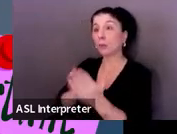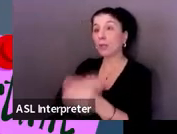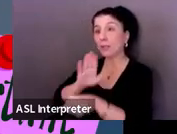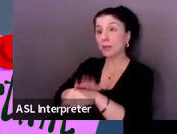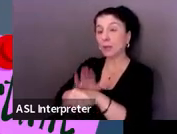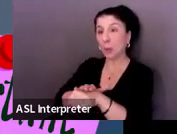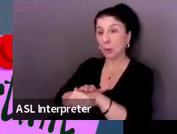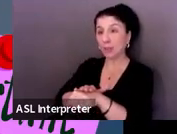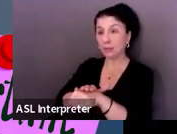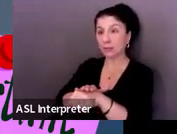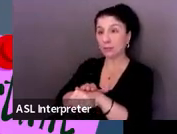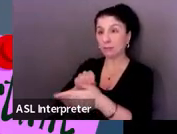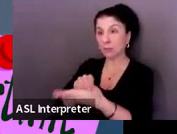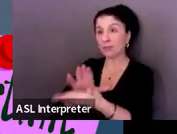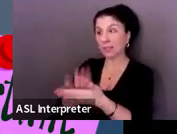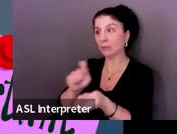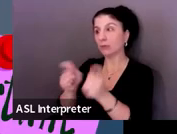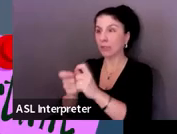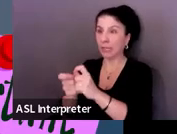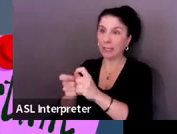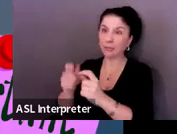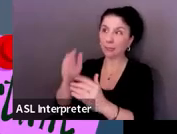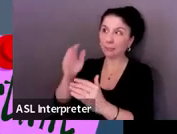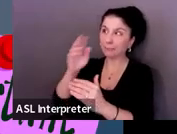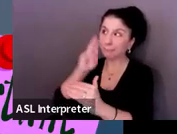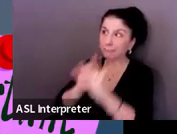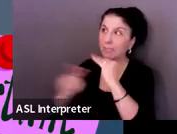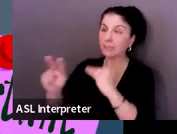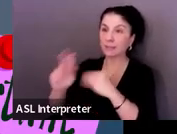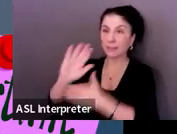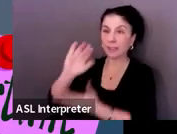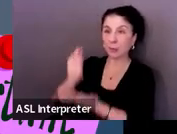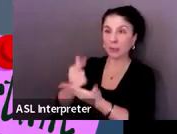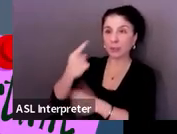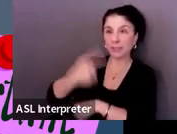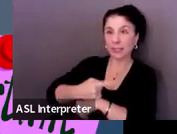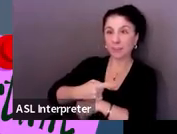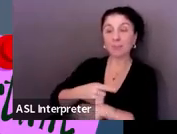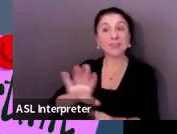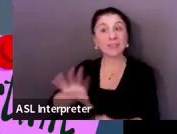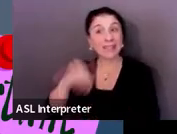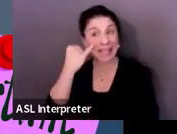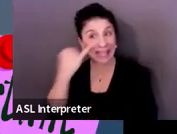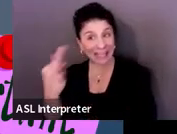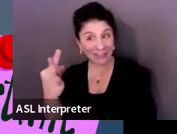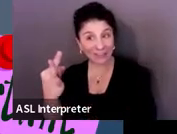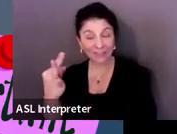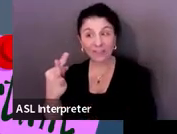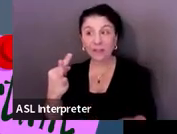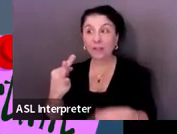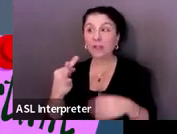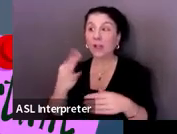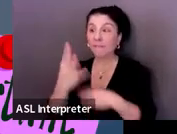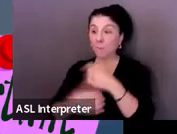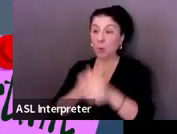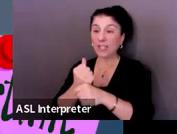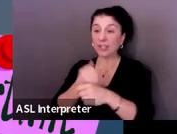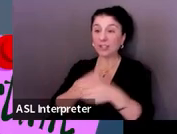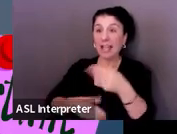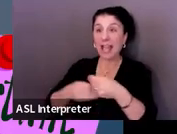clearly as possible. And just to note that if you're planning for the student to go beyond the four years,